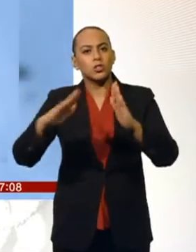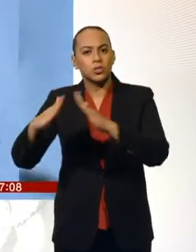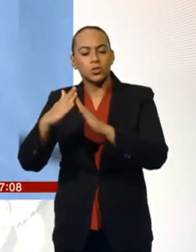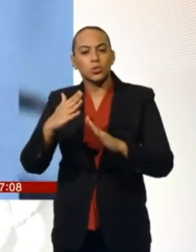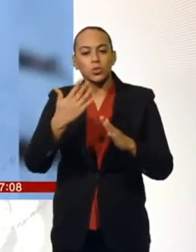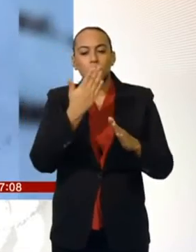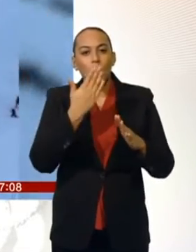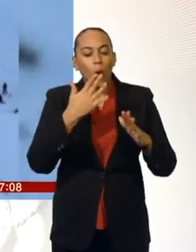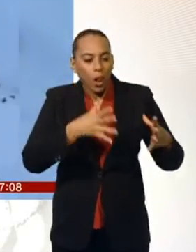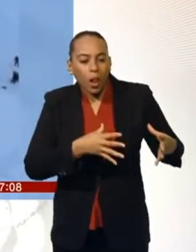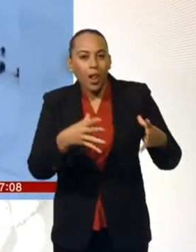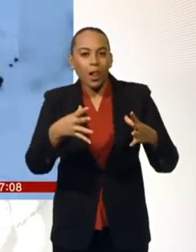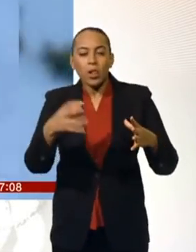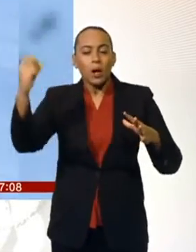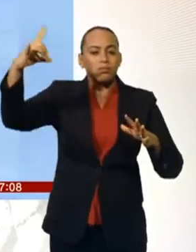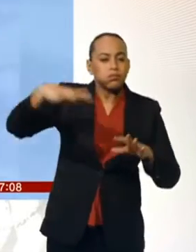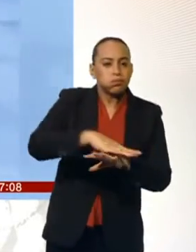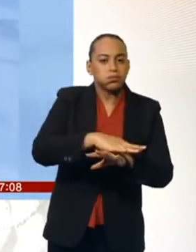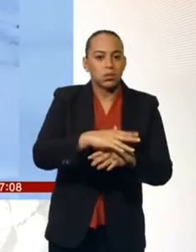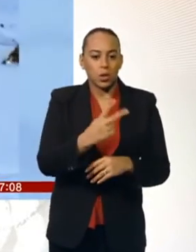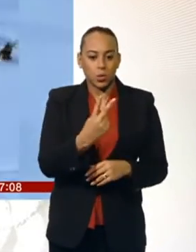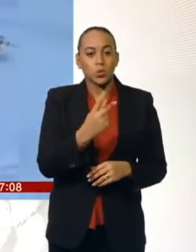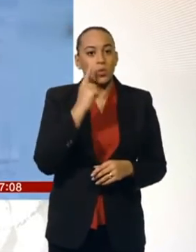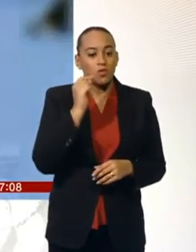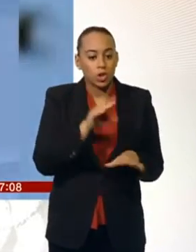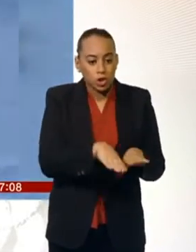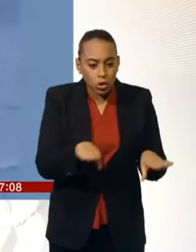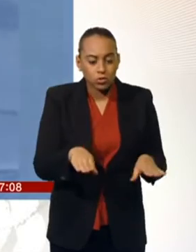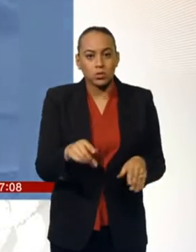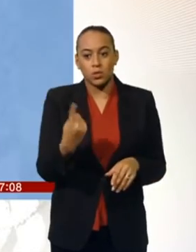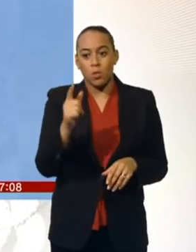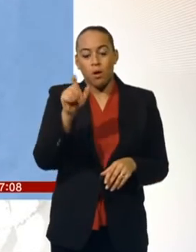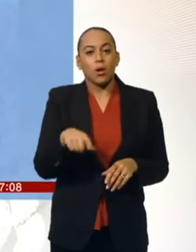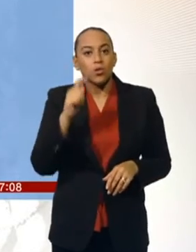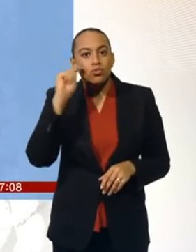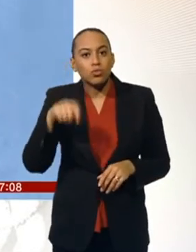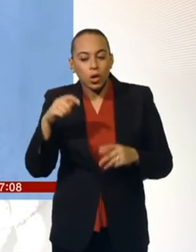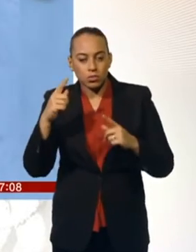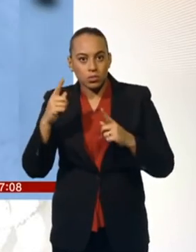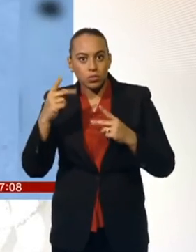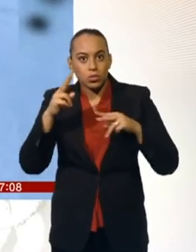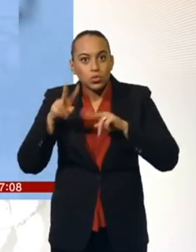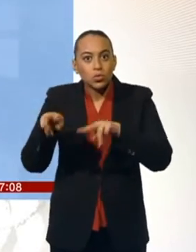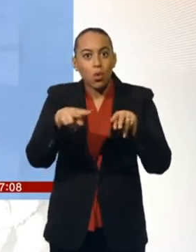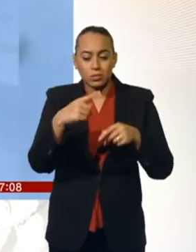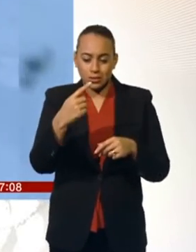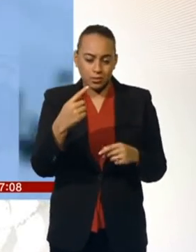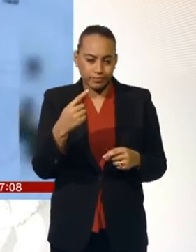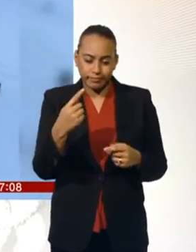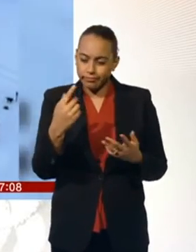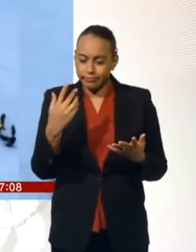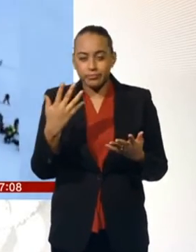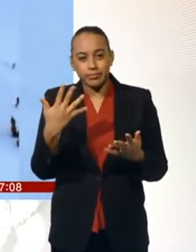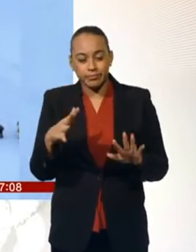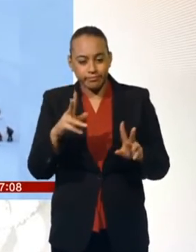French school children and a Ukrainian tourist were killed while skiing near the Les Alpes resort, which had been closed to the public for a month due to the